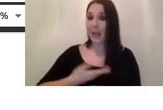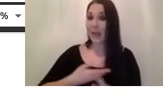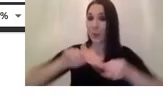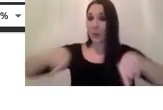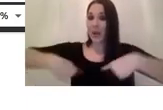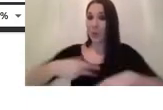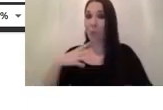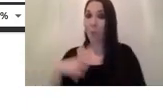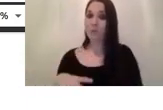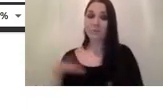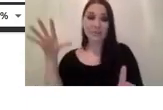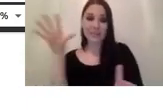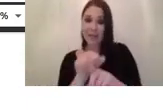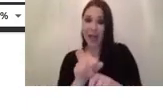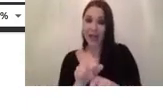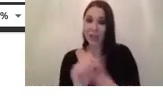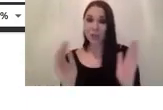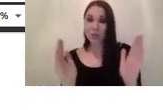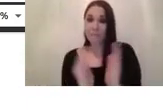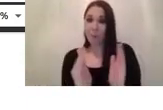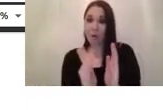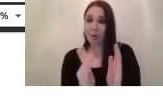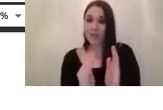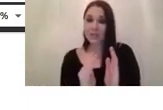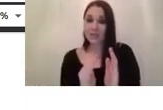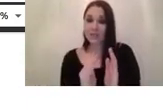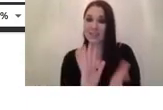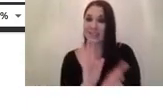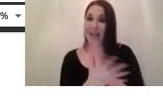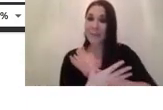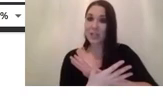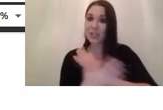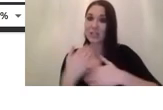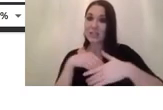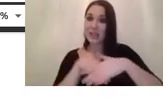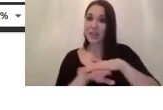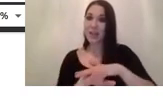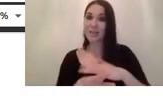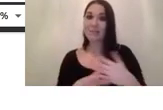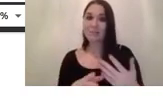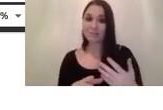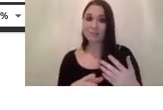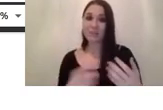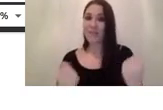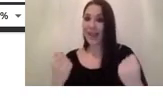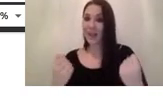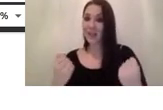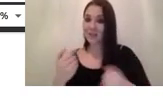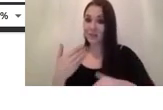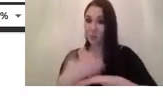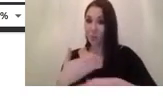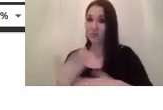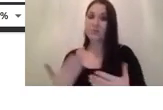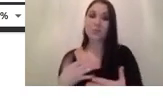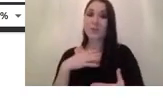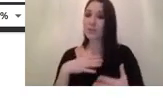what we want to detect the smallest uh and damages in in the vehicles body works so it's extremely